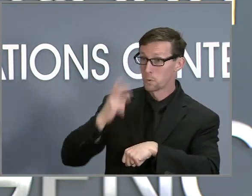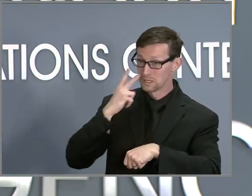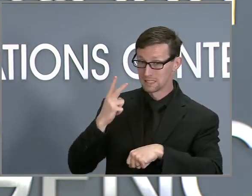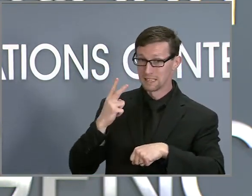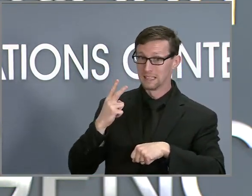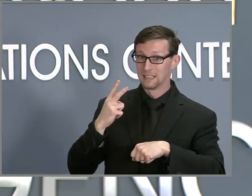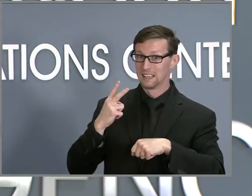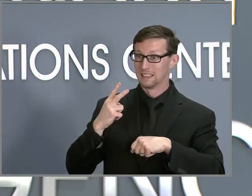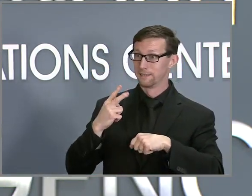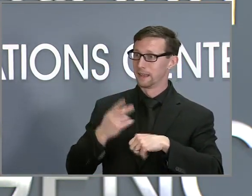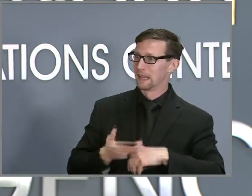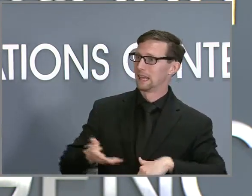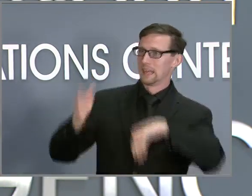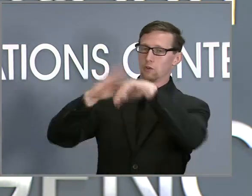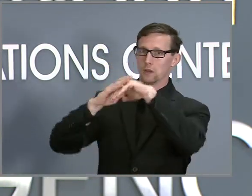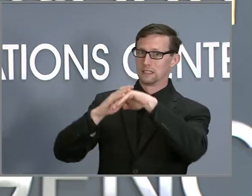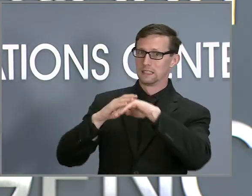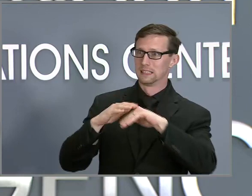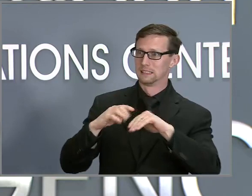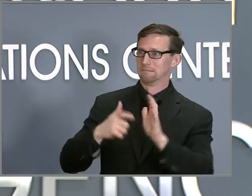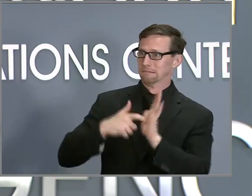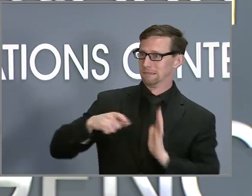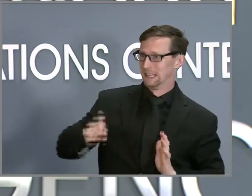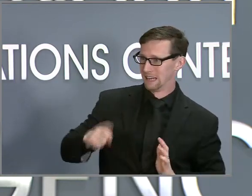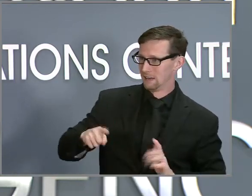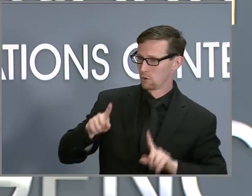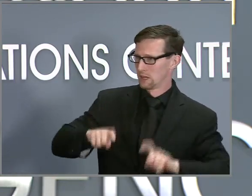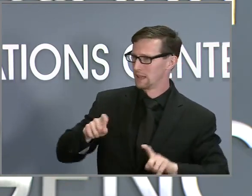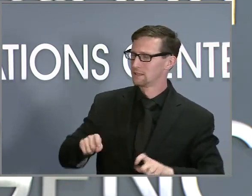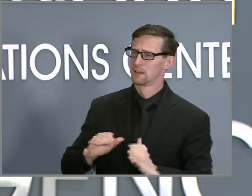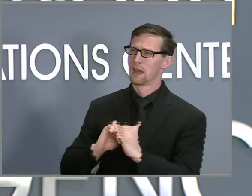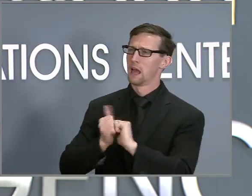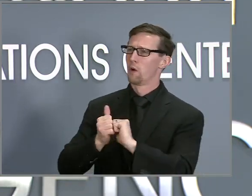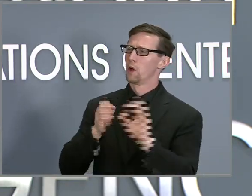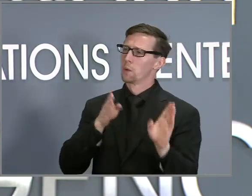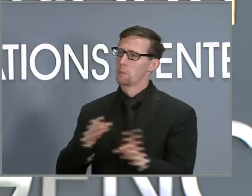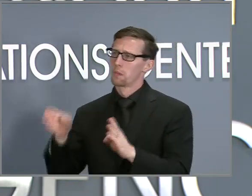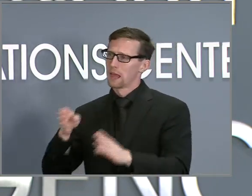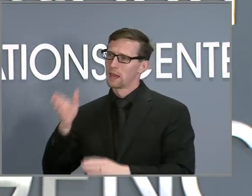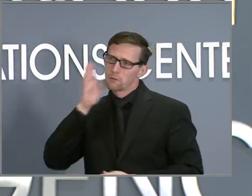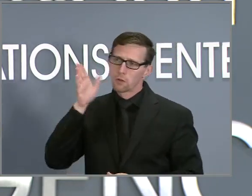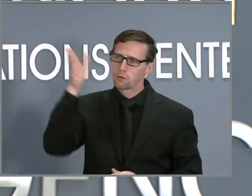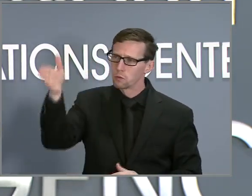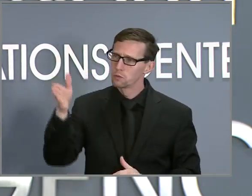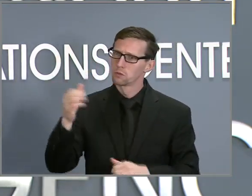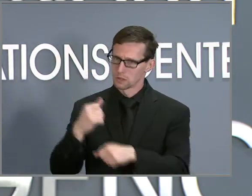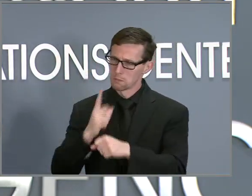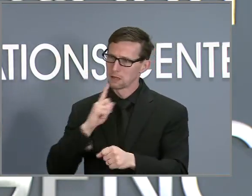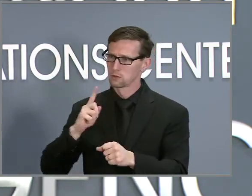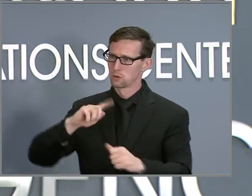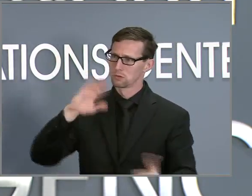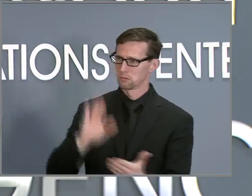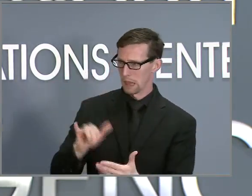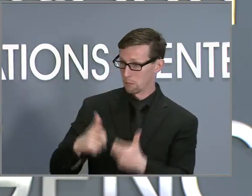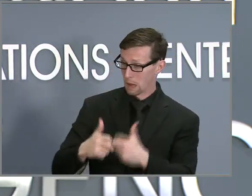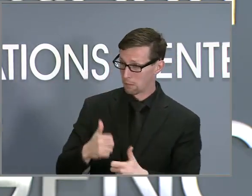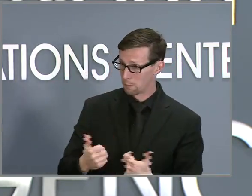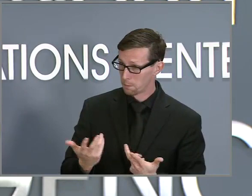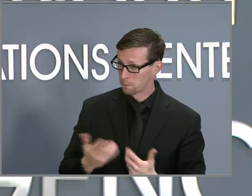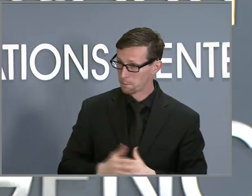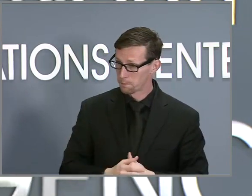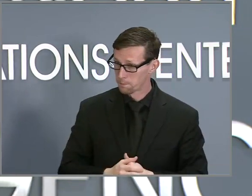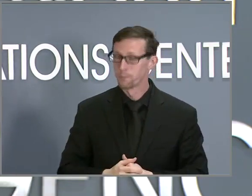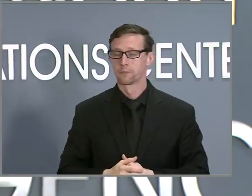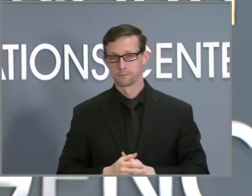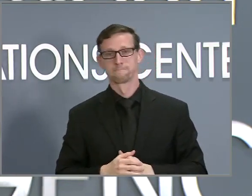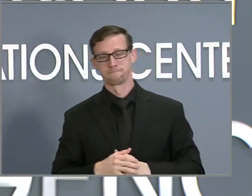future, what planning are you all doing to ensure there's not this scramble that people are going through to try to get testing done? Well, I think that we are definitely going to